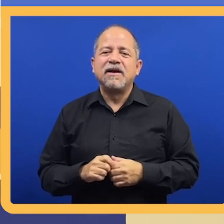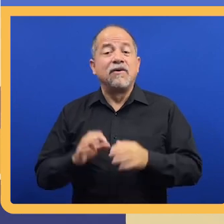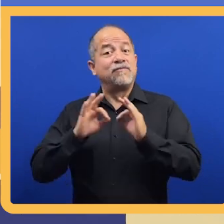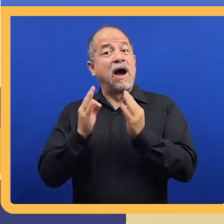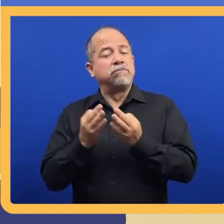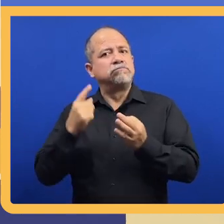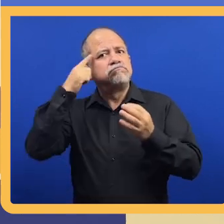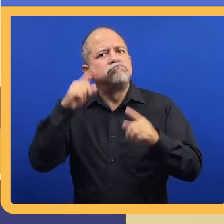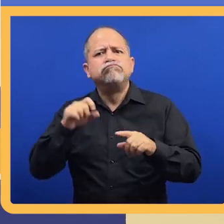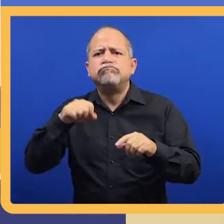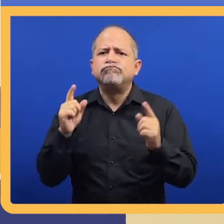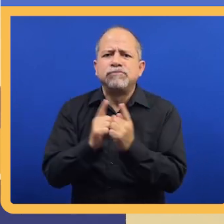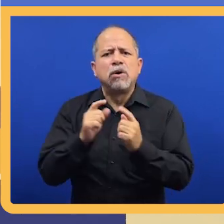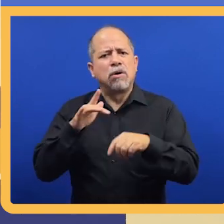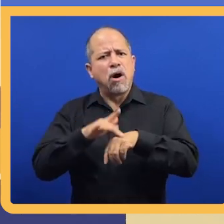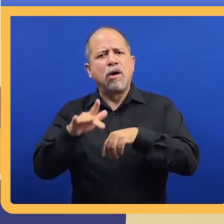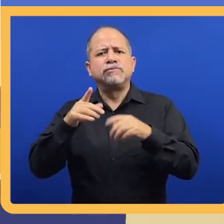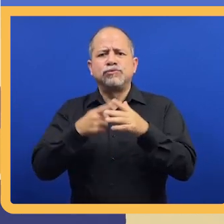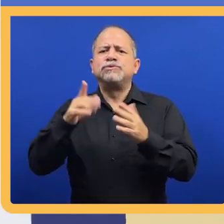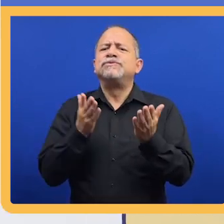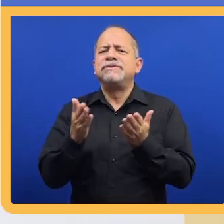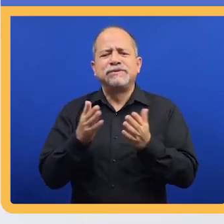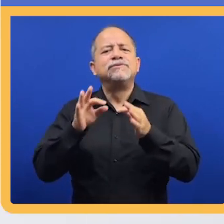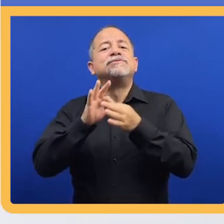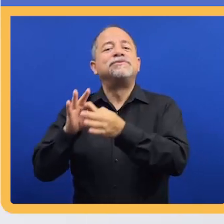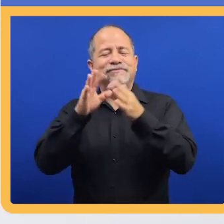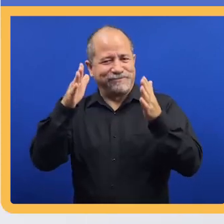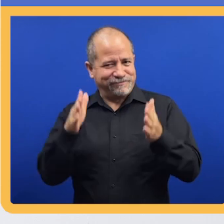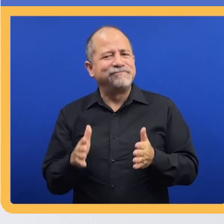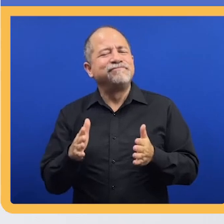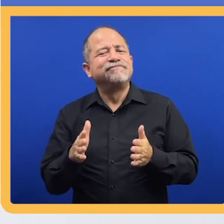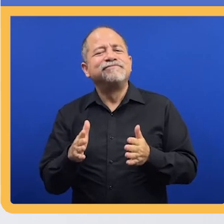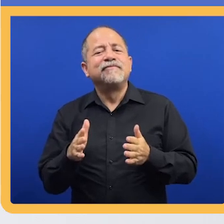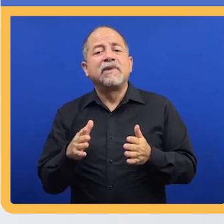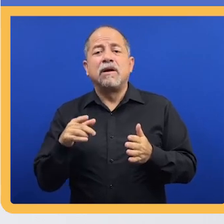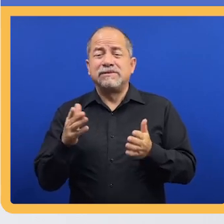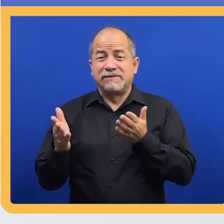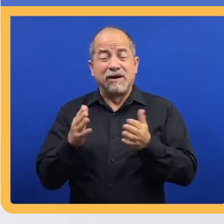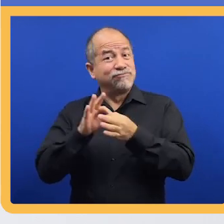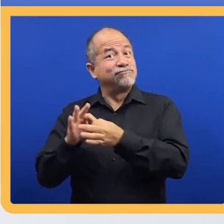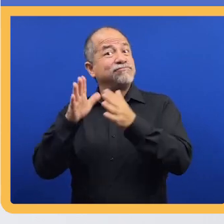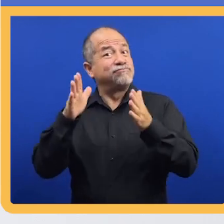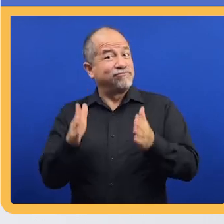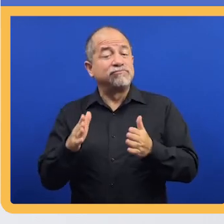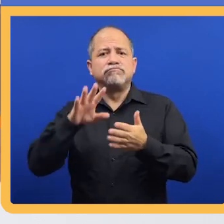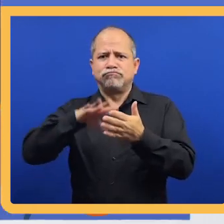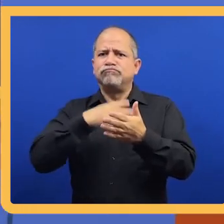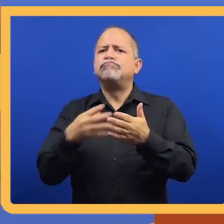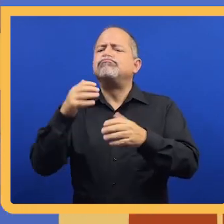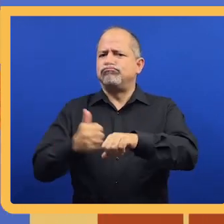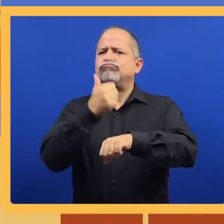Max. The family agrees to meet with their own Early Start service coordinator. The service